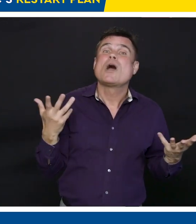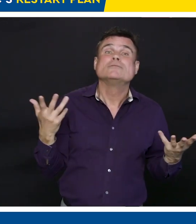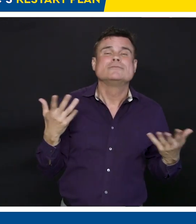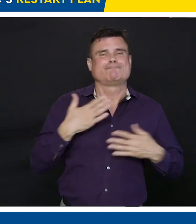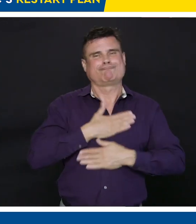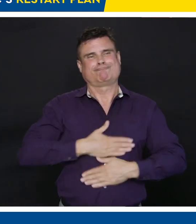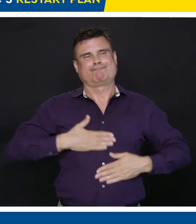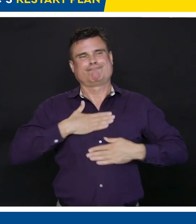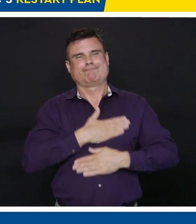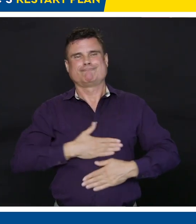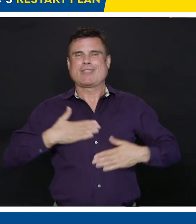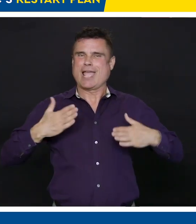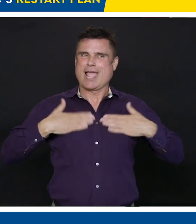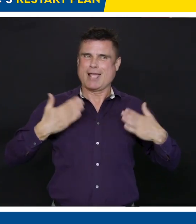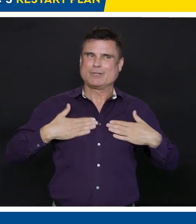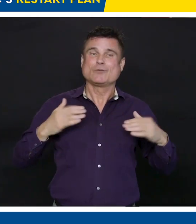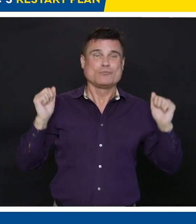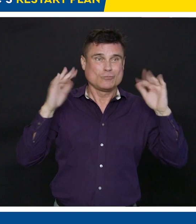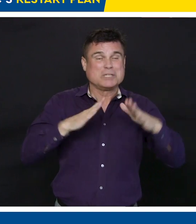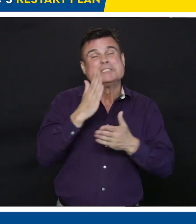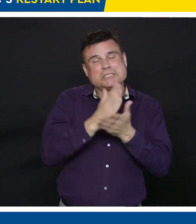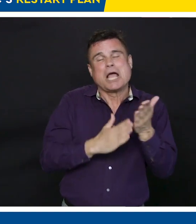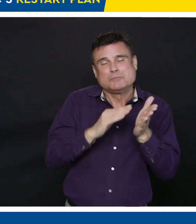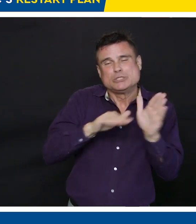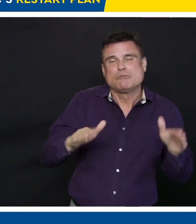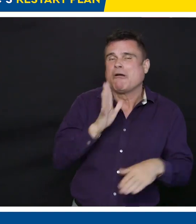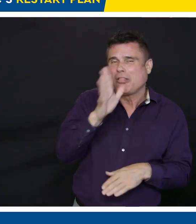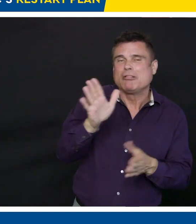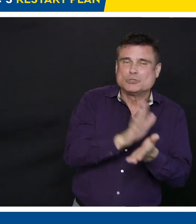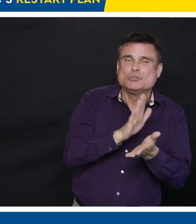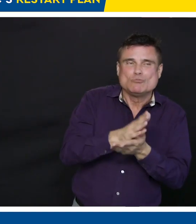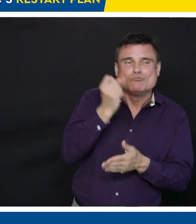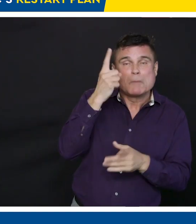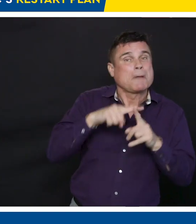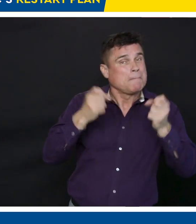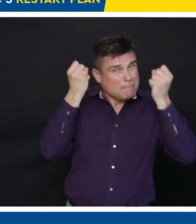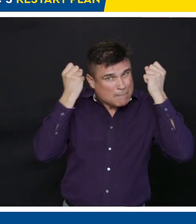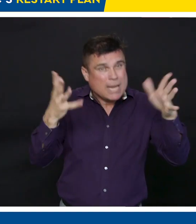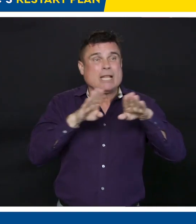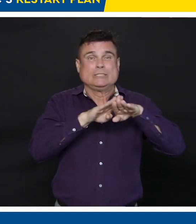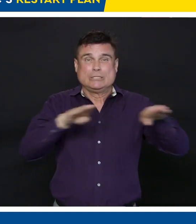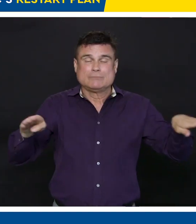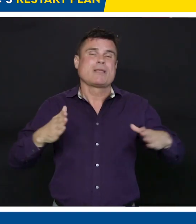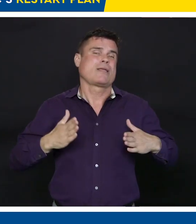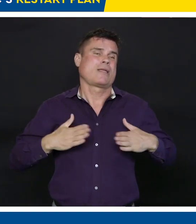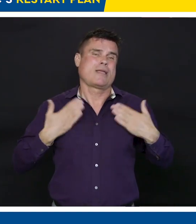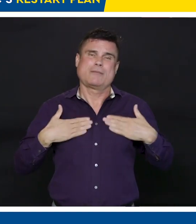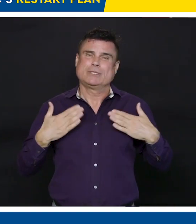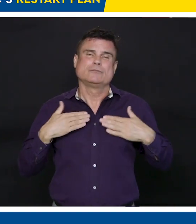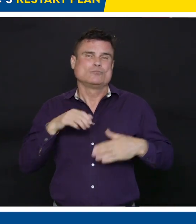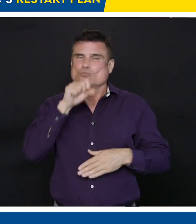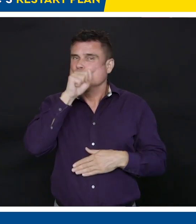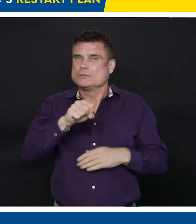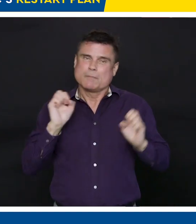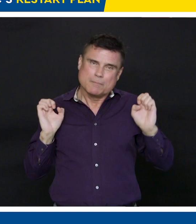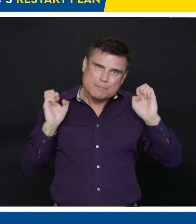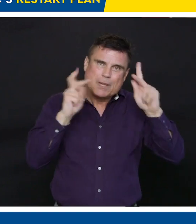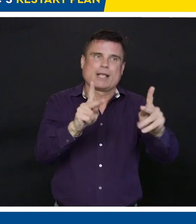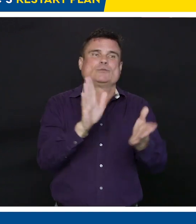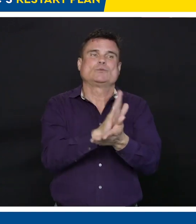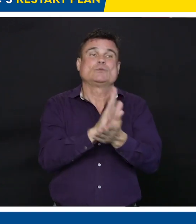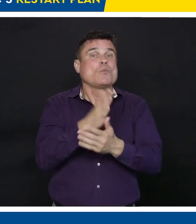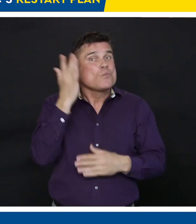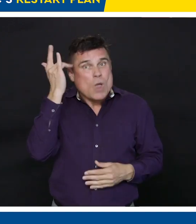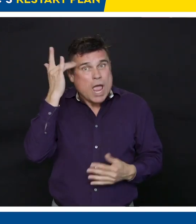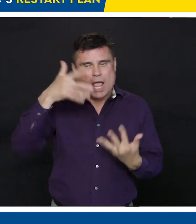joy for young people, and they want to get back to it, but we want to make sure that's done safely, and we don't want anyone to feel that they're obliged to.